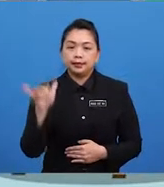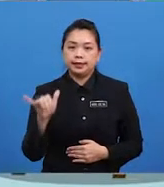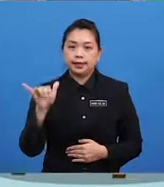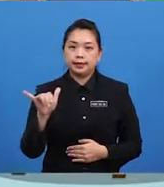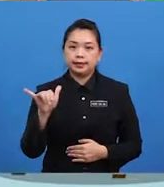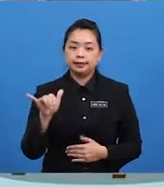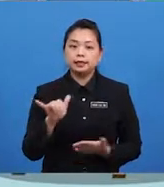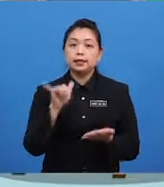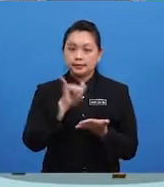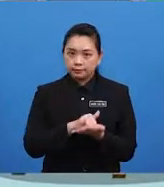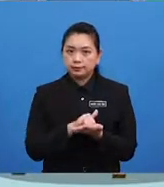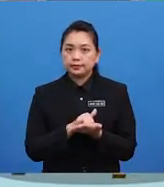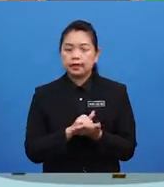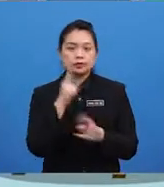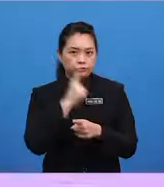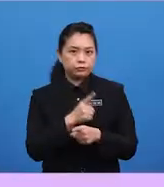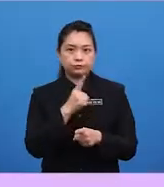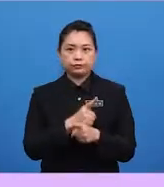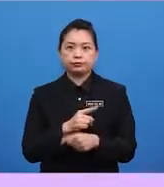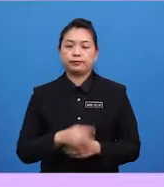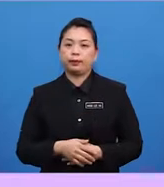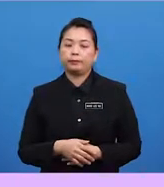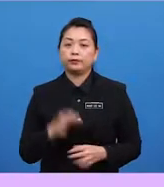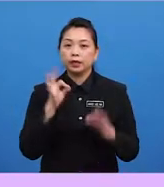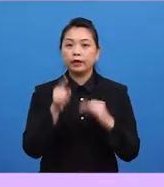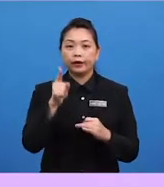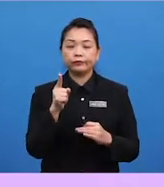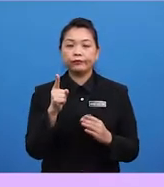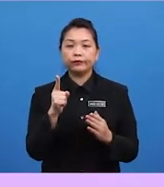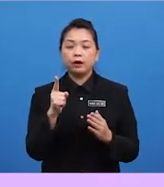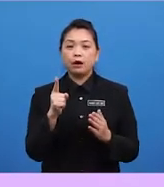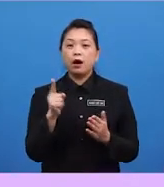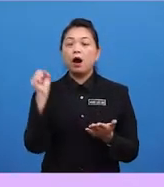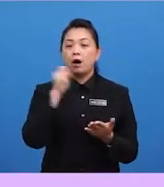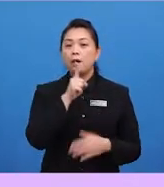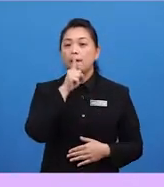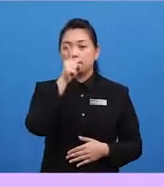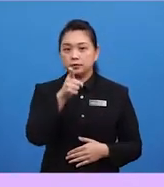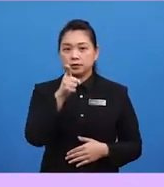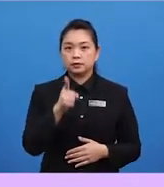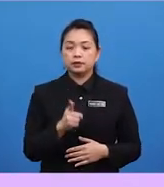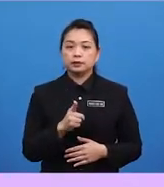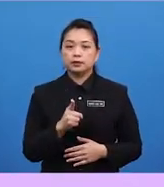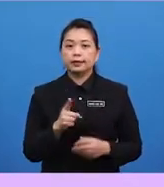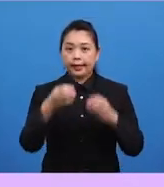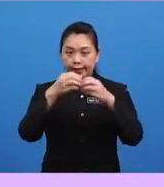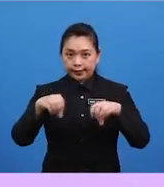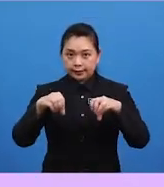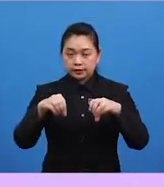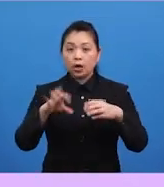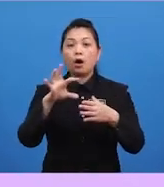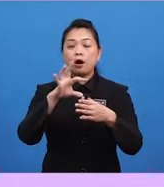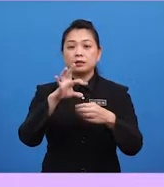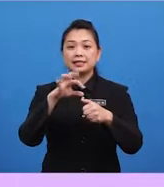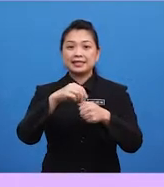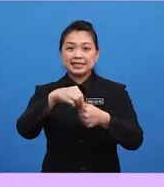that's absolutely true. If you order eggs or steak instead, you need to answer